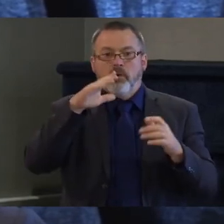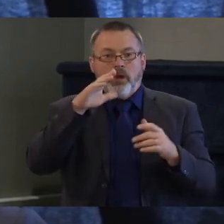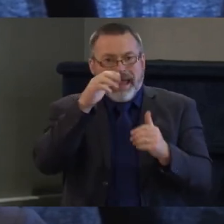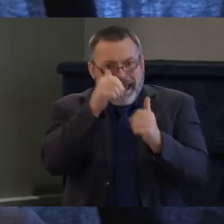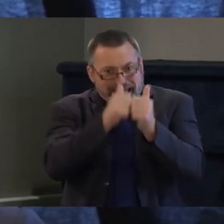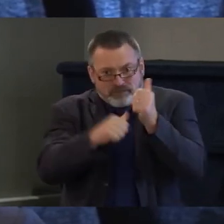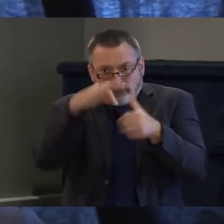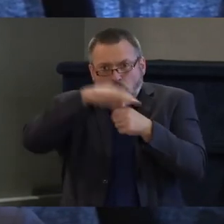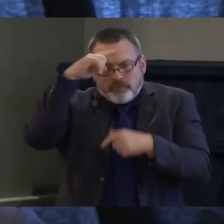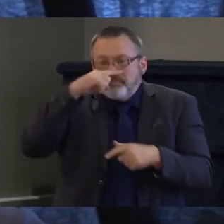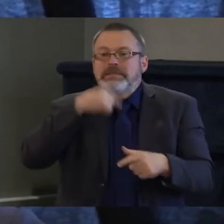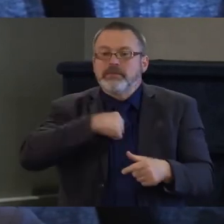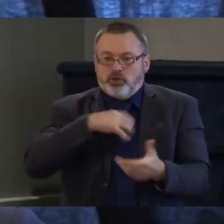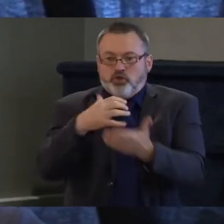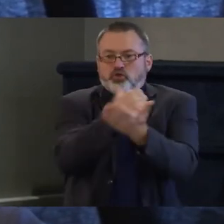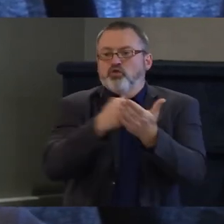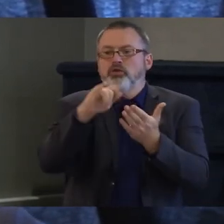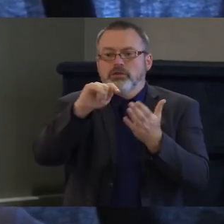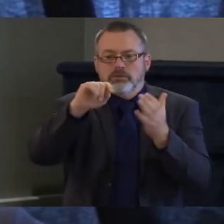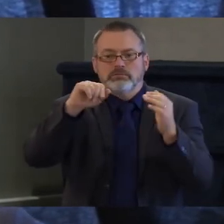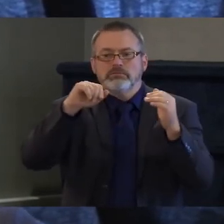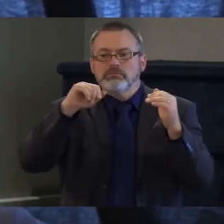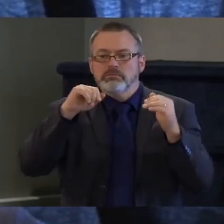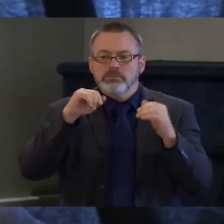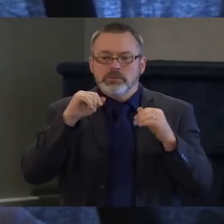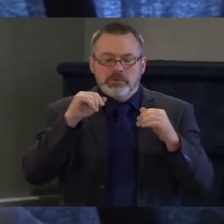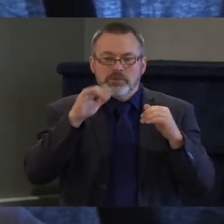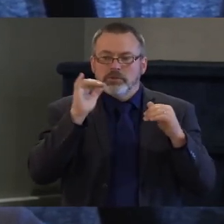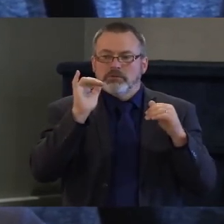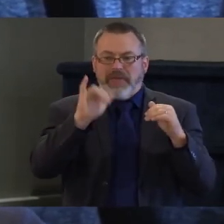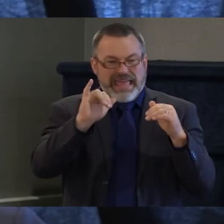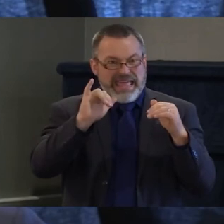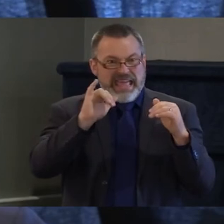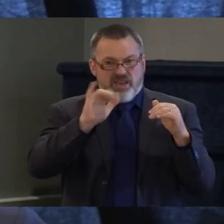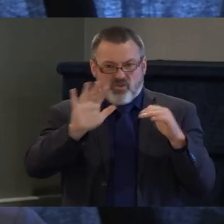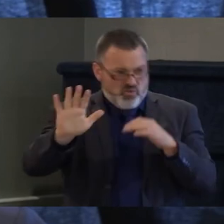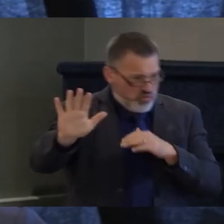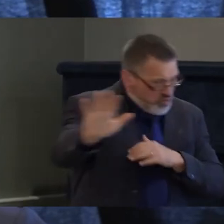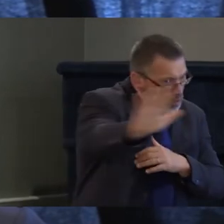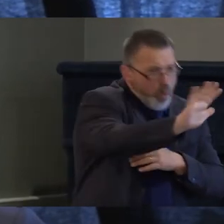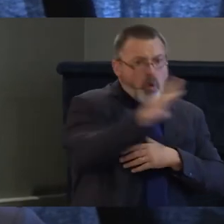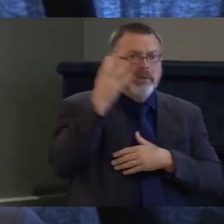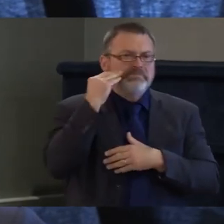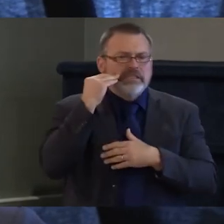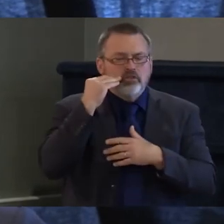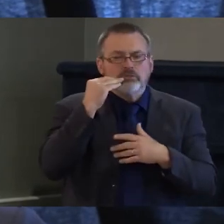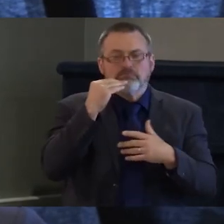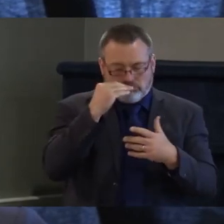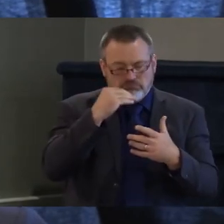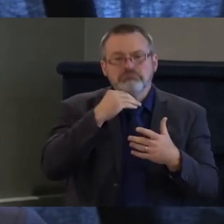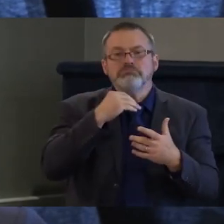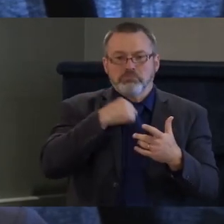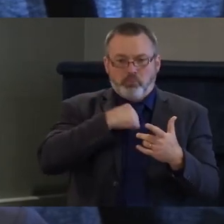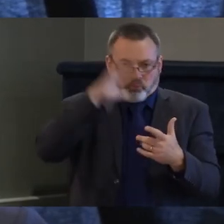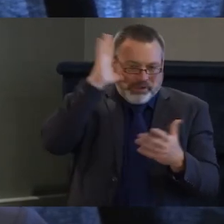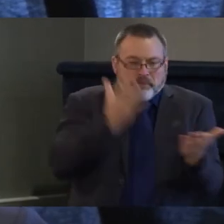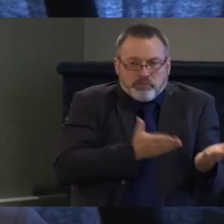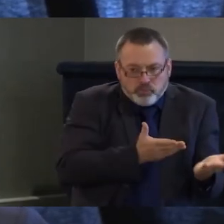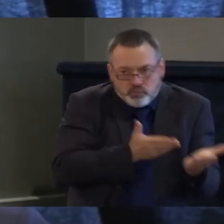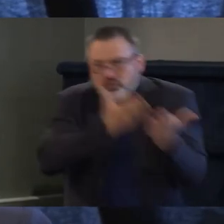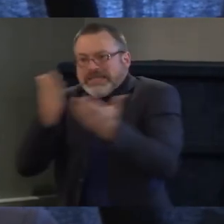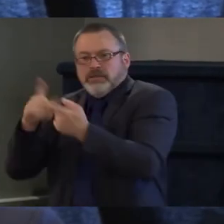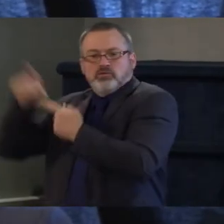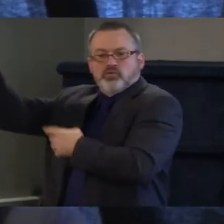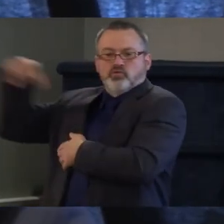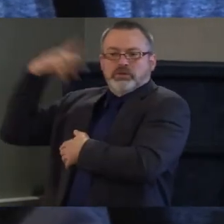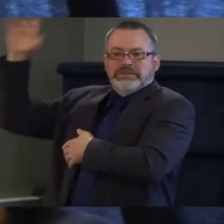that experience to dc with me to fight alongside all of you to make sure all vermonters are cared for and have a